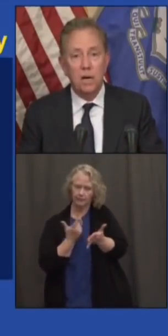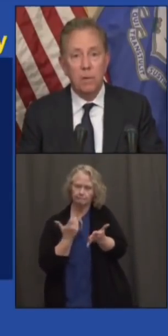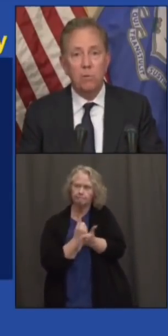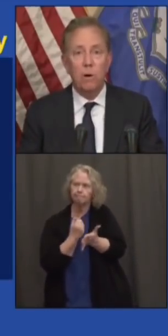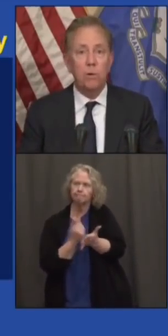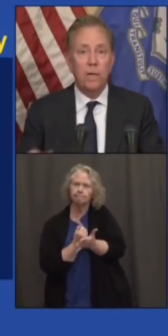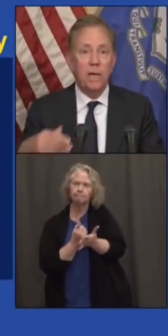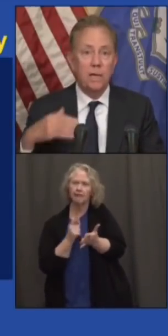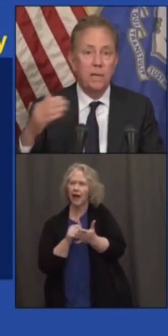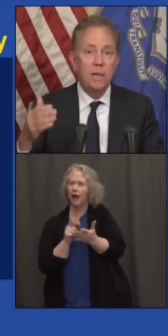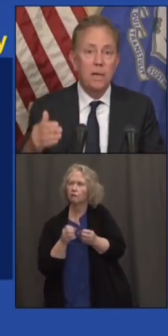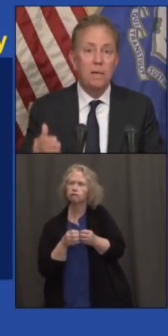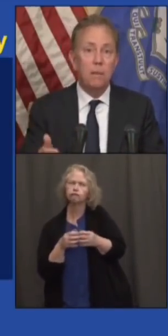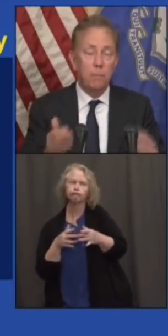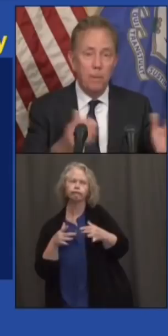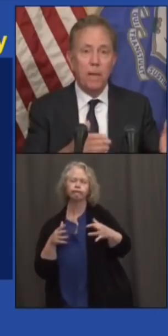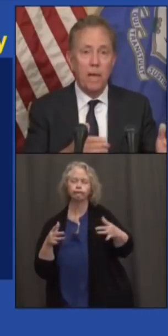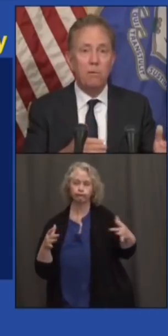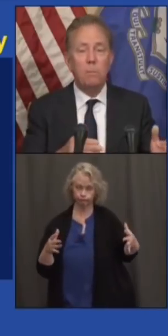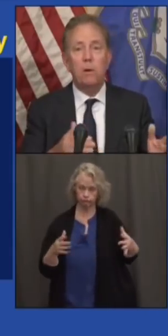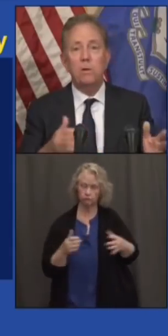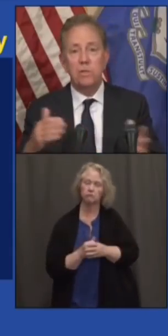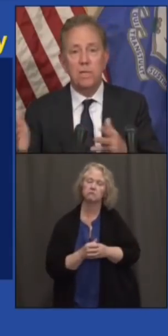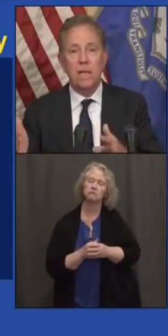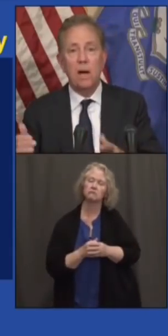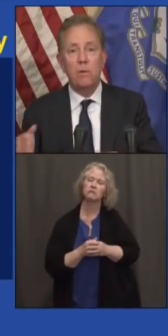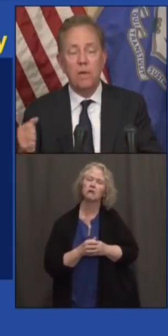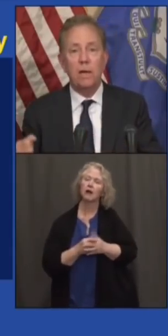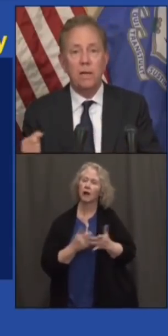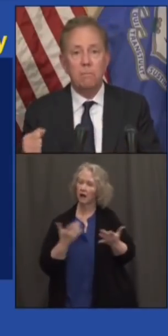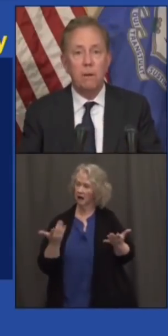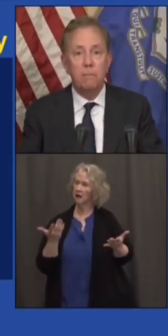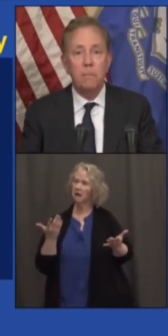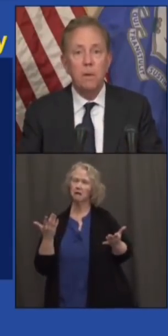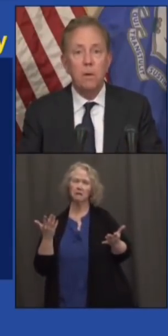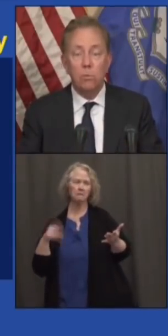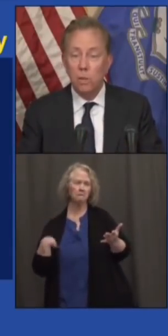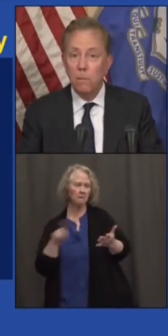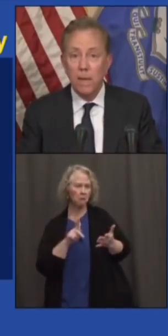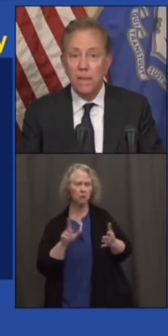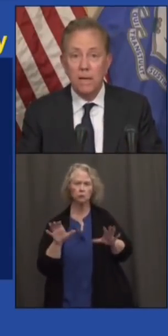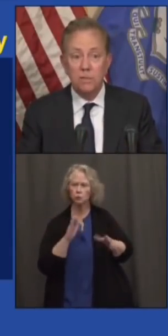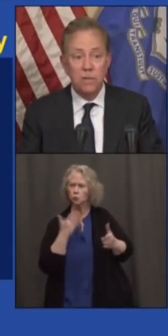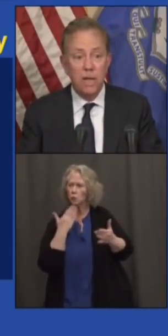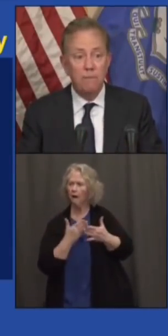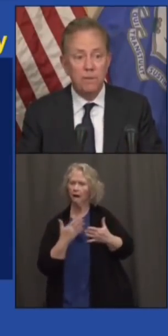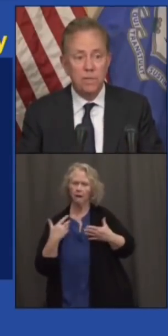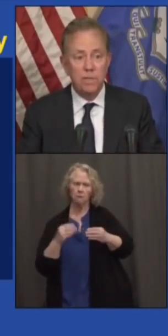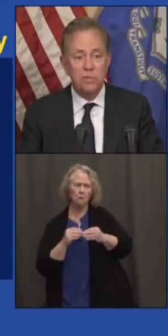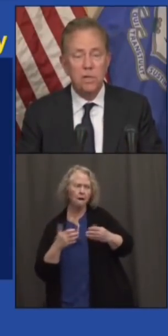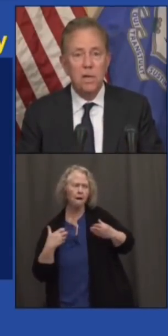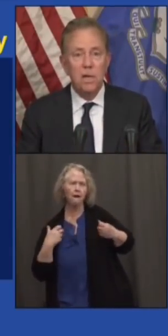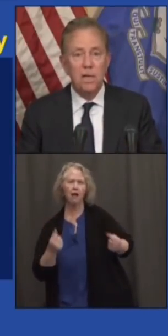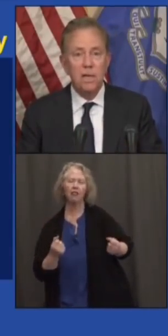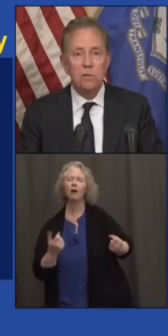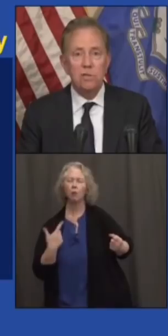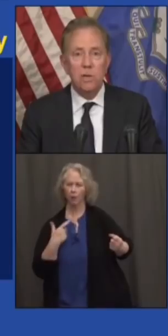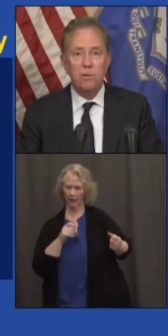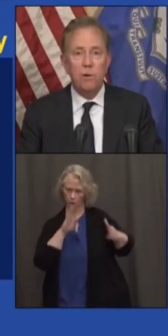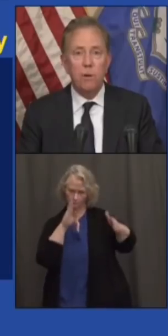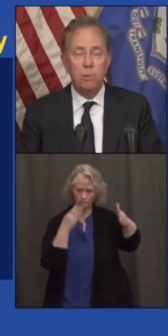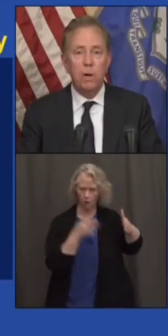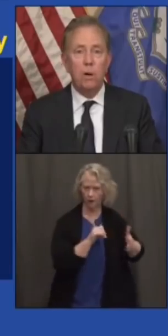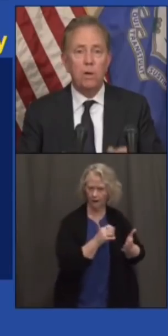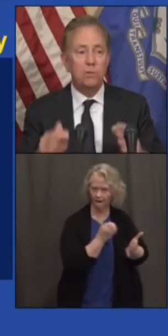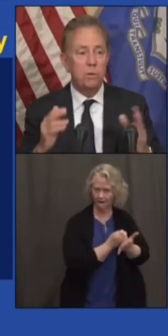economy growing again. The public health merits it. Now we've got to really make that as an emphasis. And these are